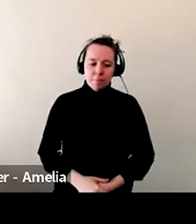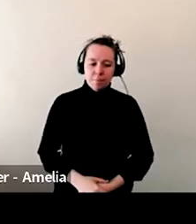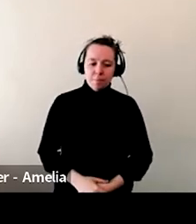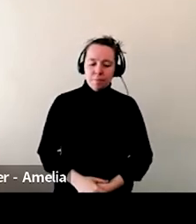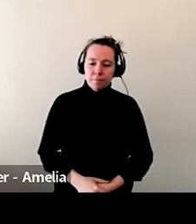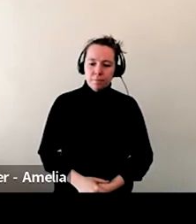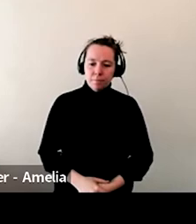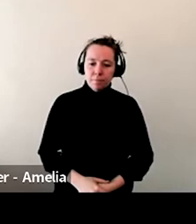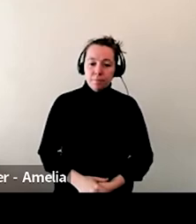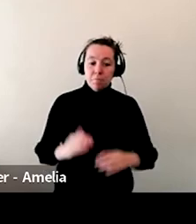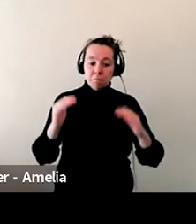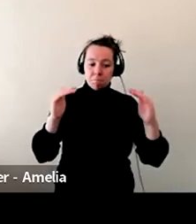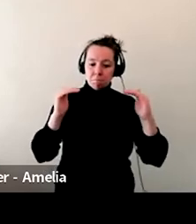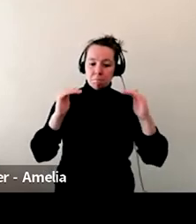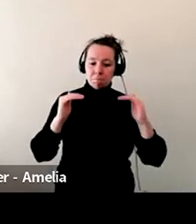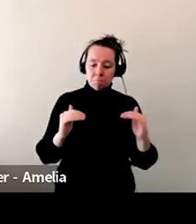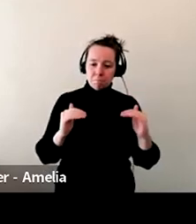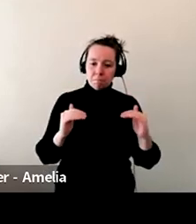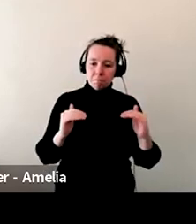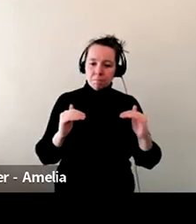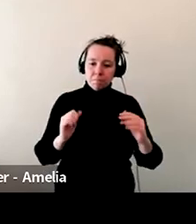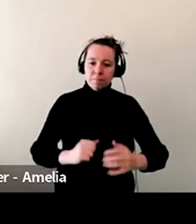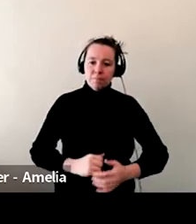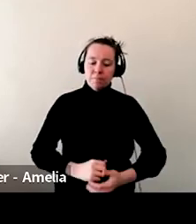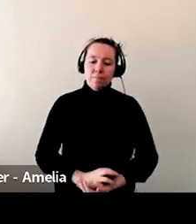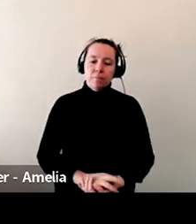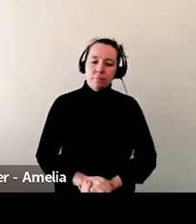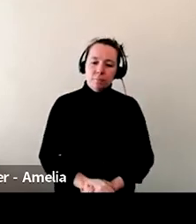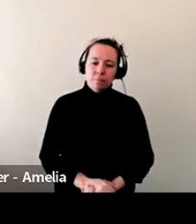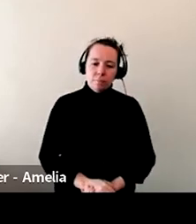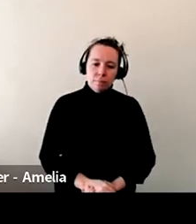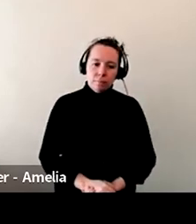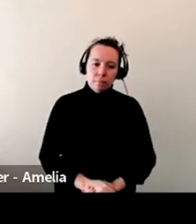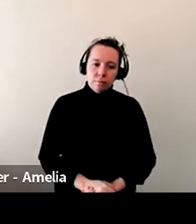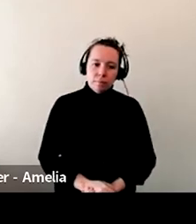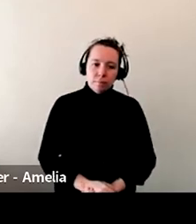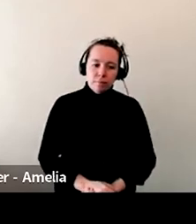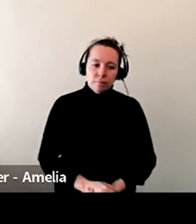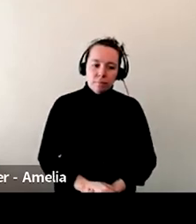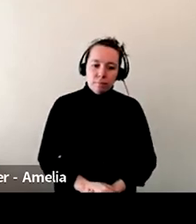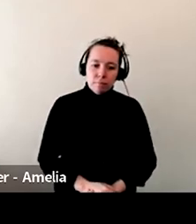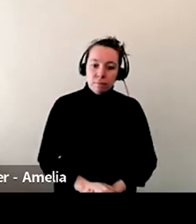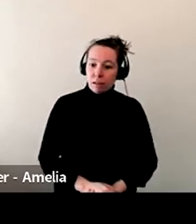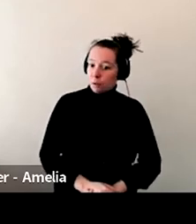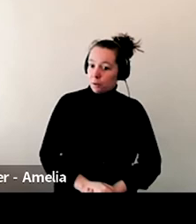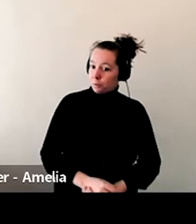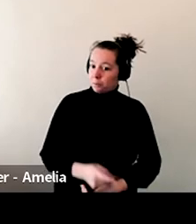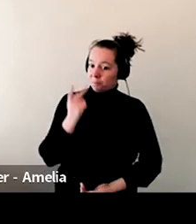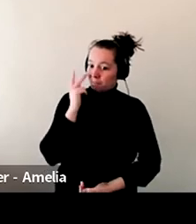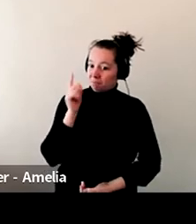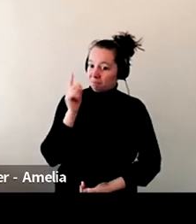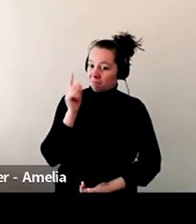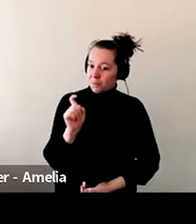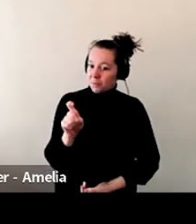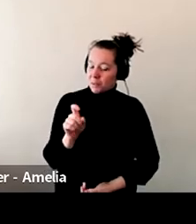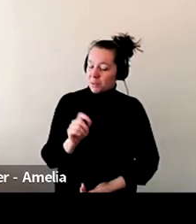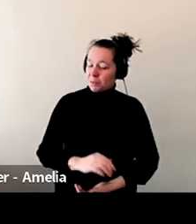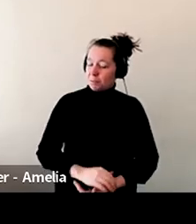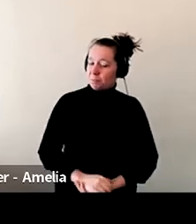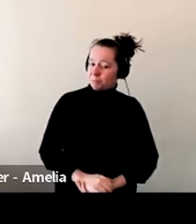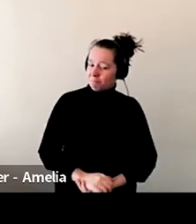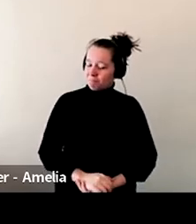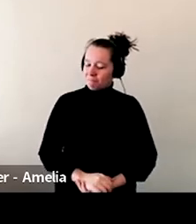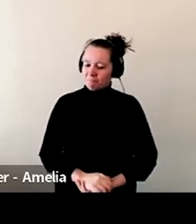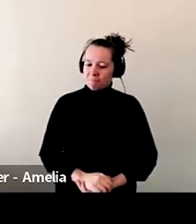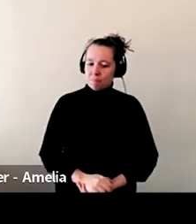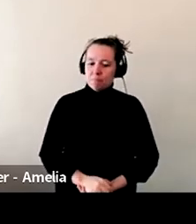I'm going to move on to the next question and this one could be risky. What do you think sets you and your